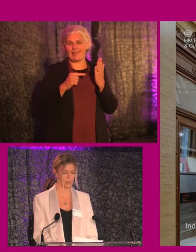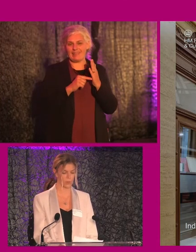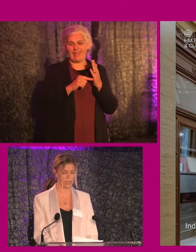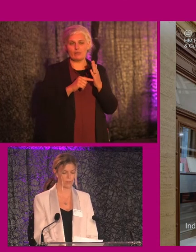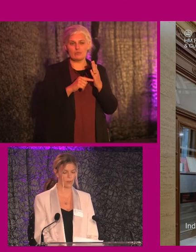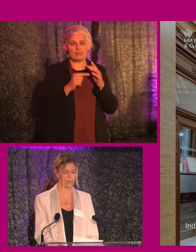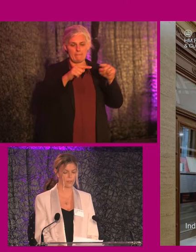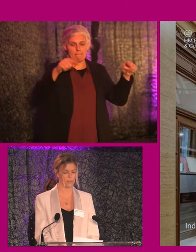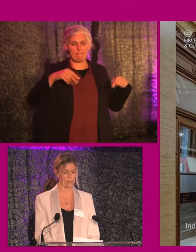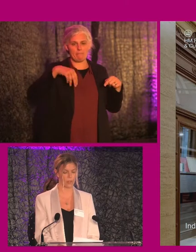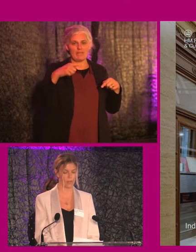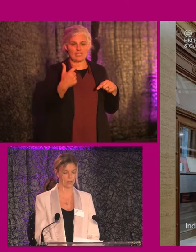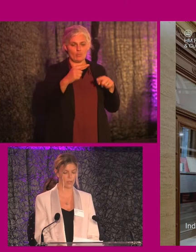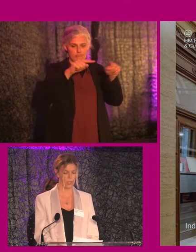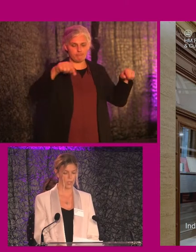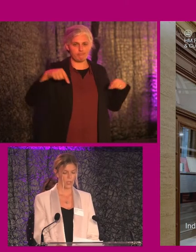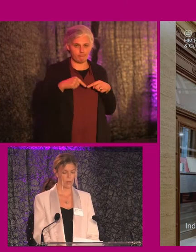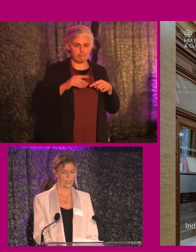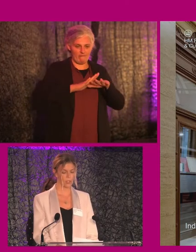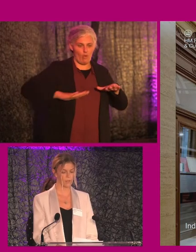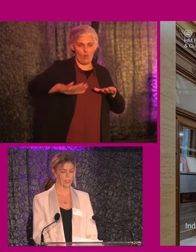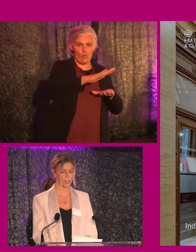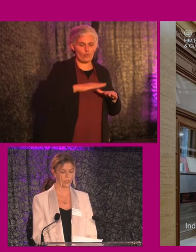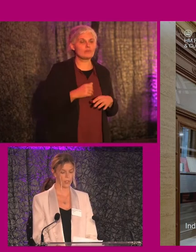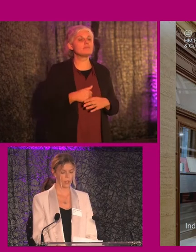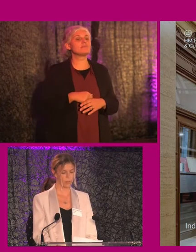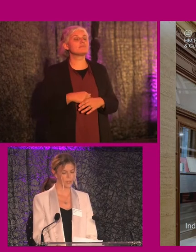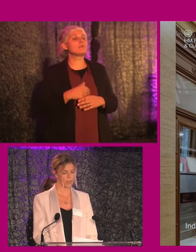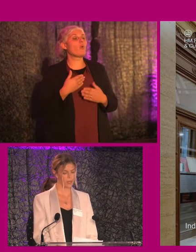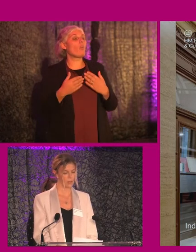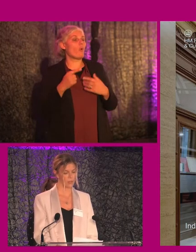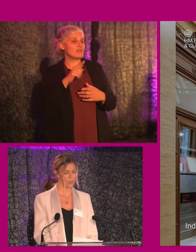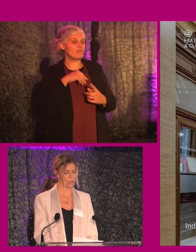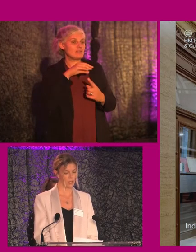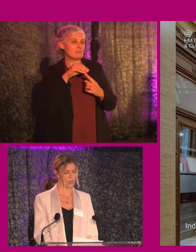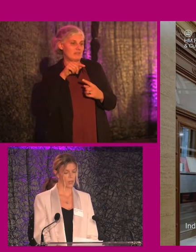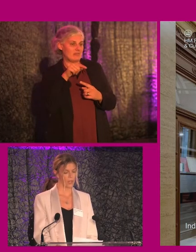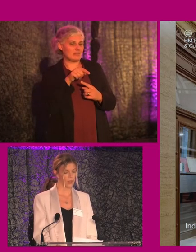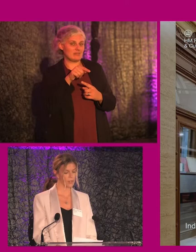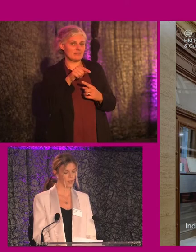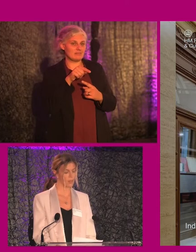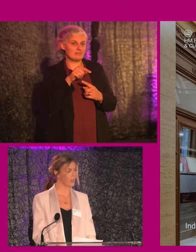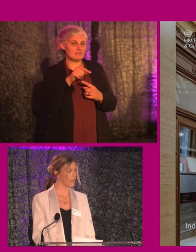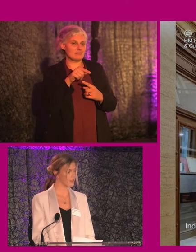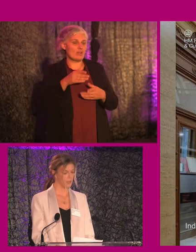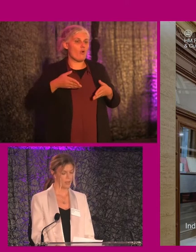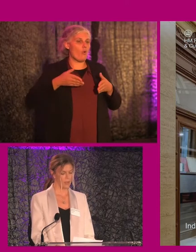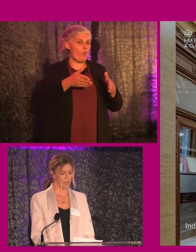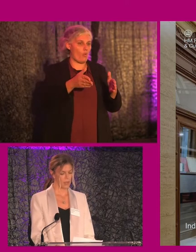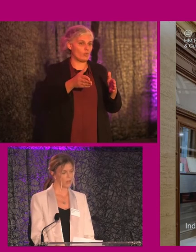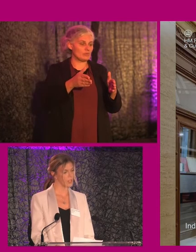metres squared of office floor area. Original features of particular note are the Holtz Arcade